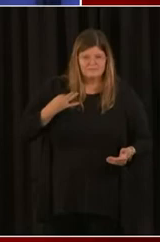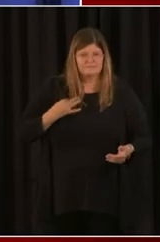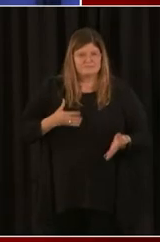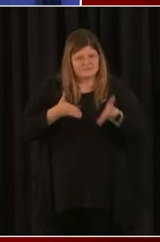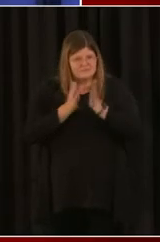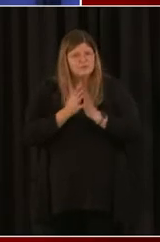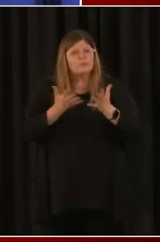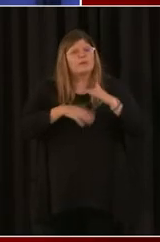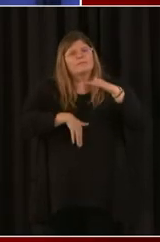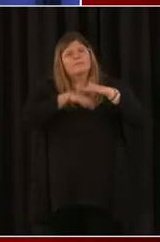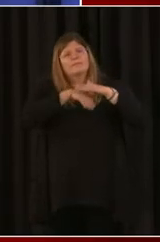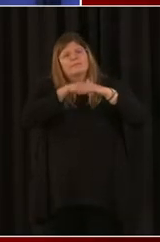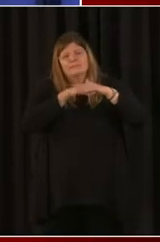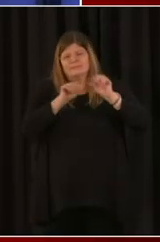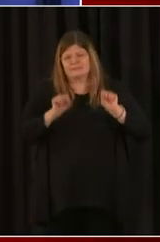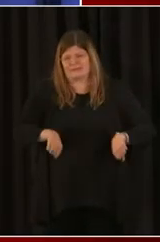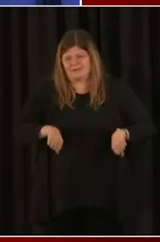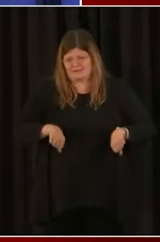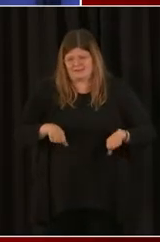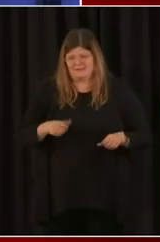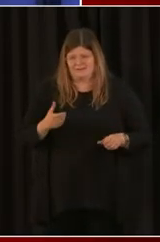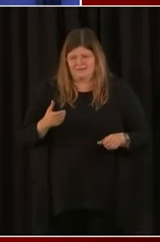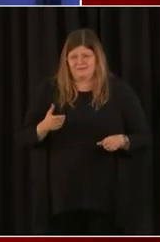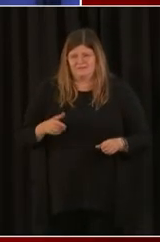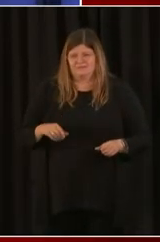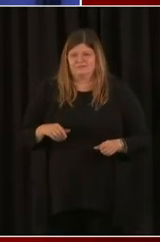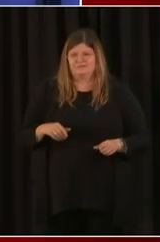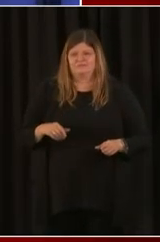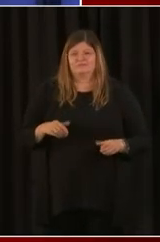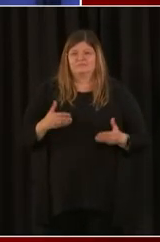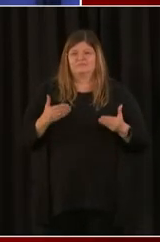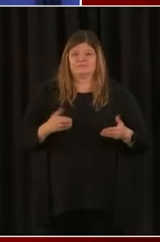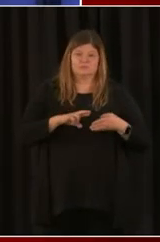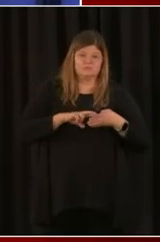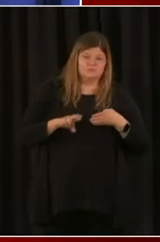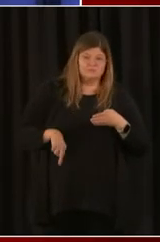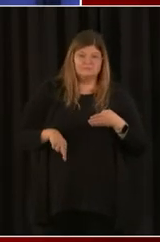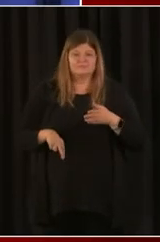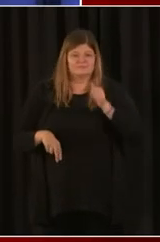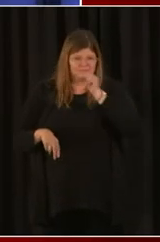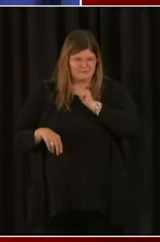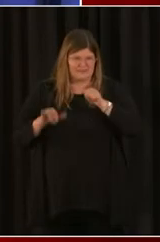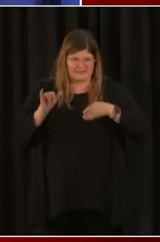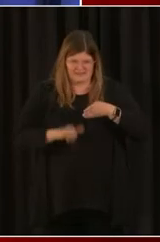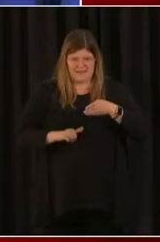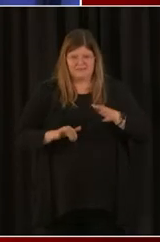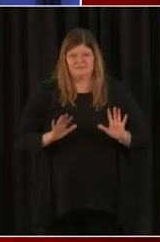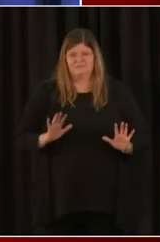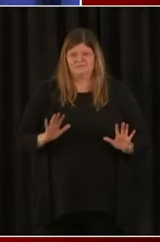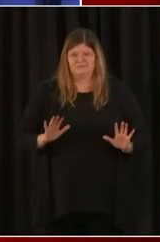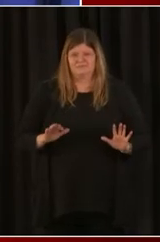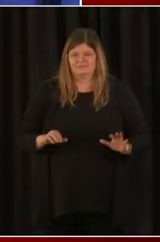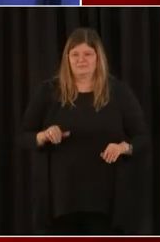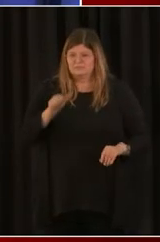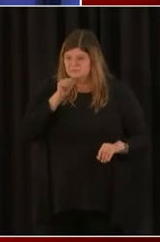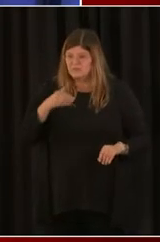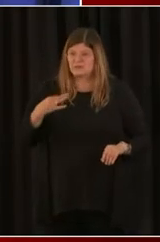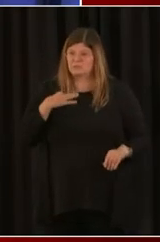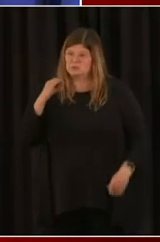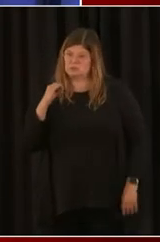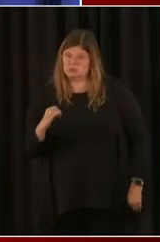as you can possibly get. And then deal with what the result is as opposed to applying for zero and getting it.